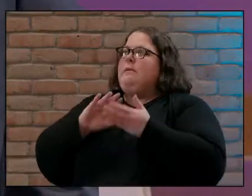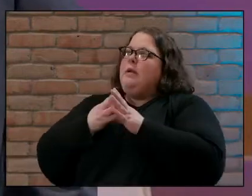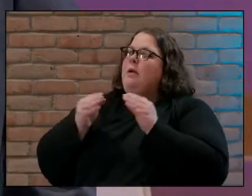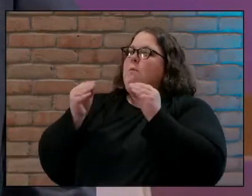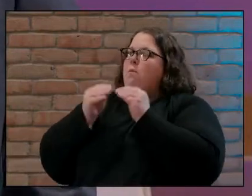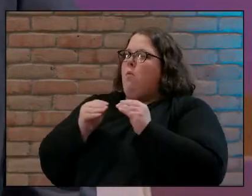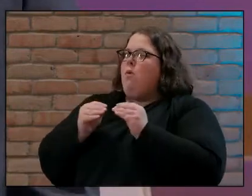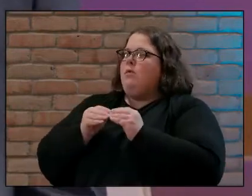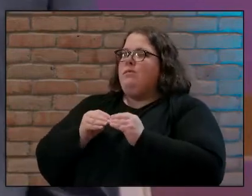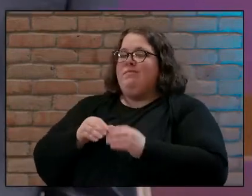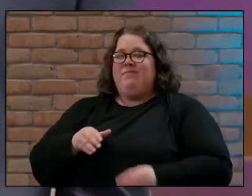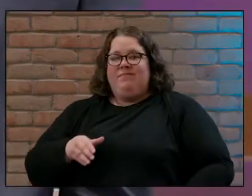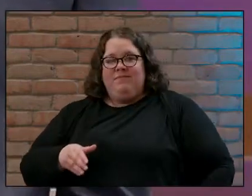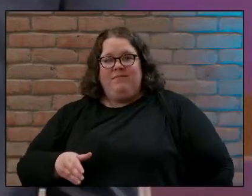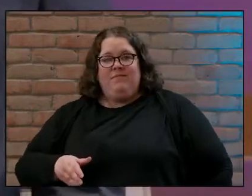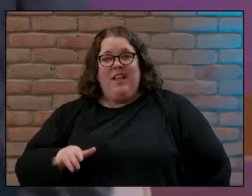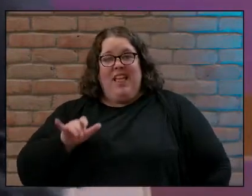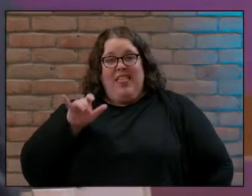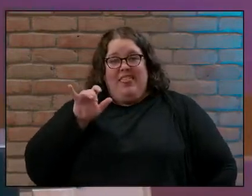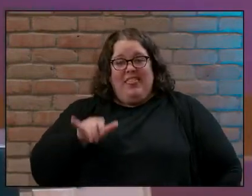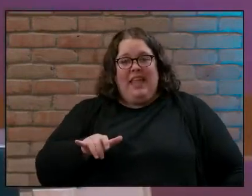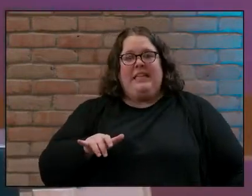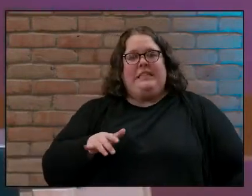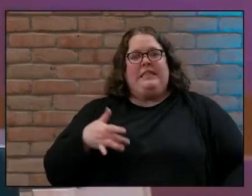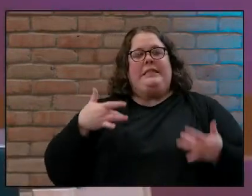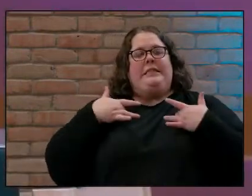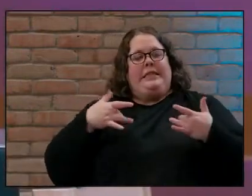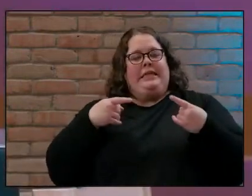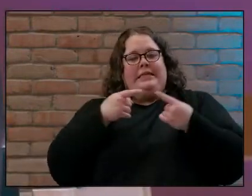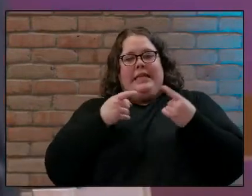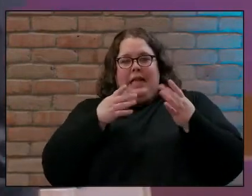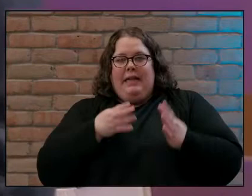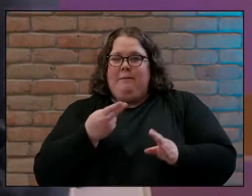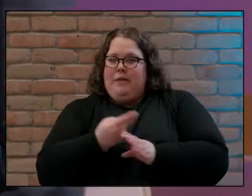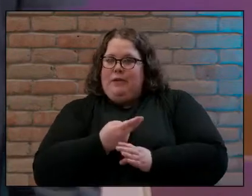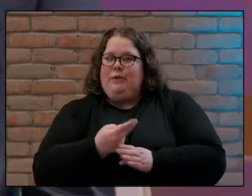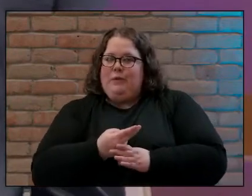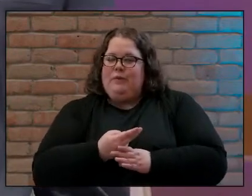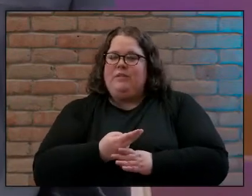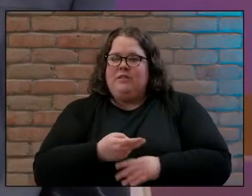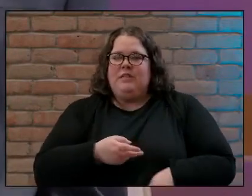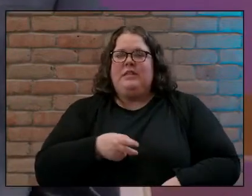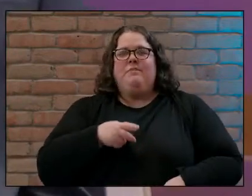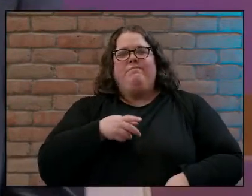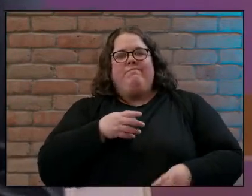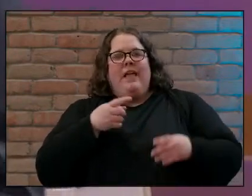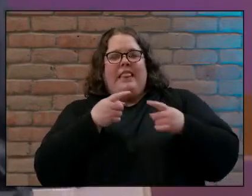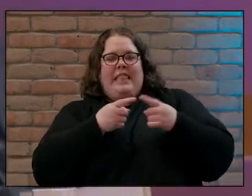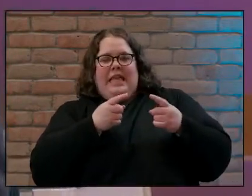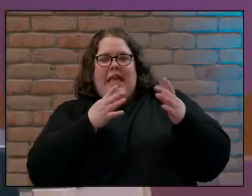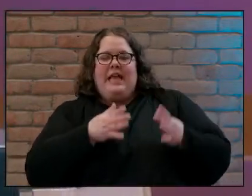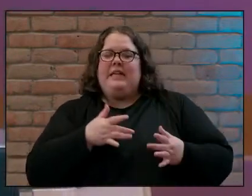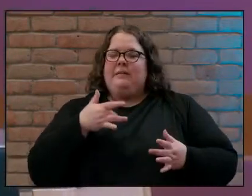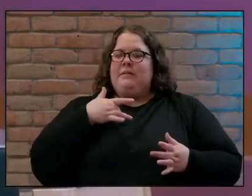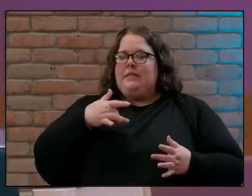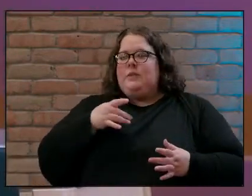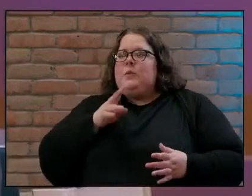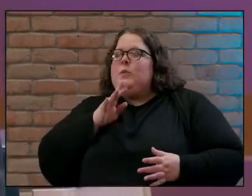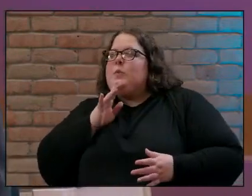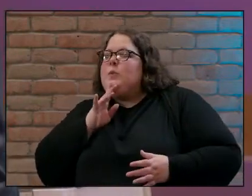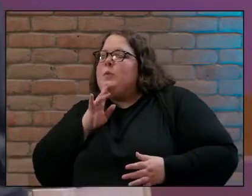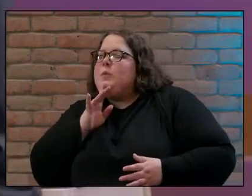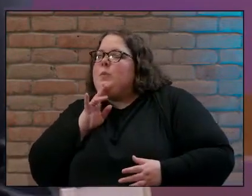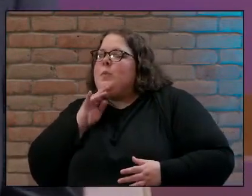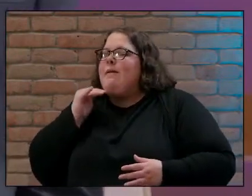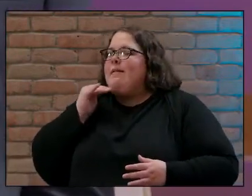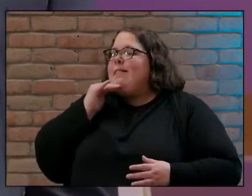that's the tactic that the enemy always uses with us he always whispers these lies into our ears because